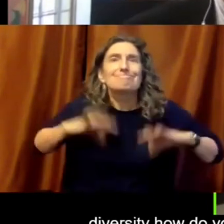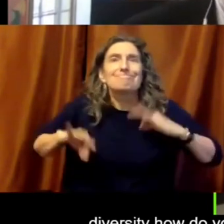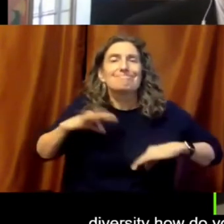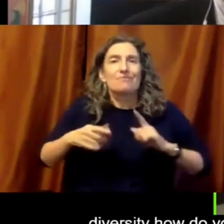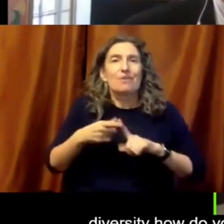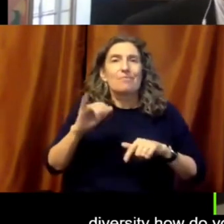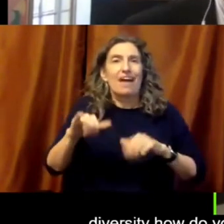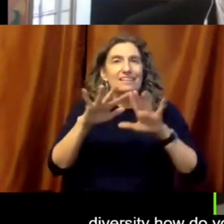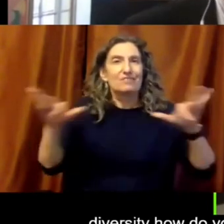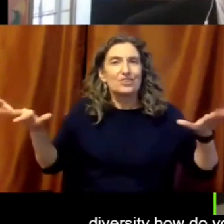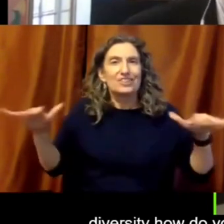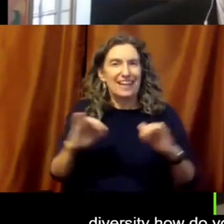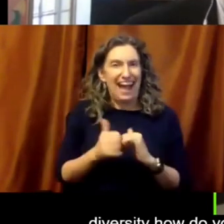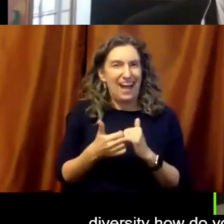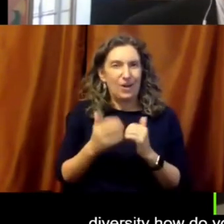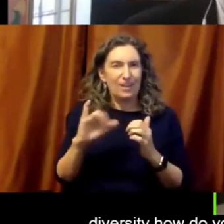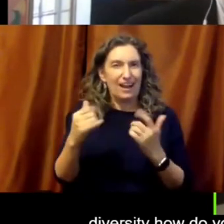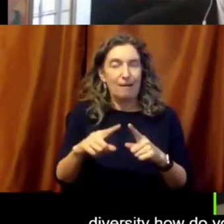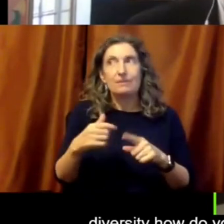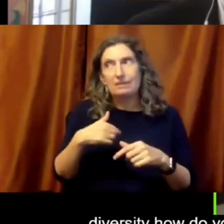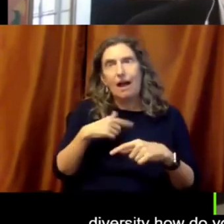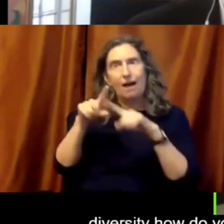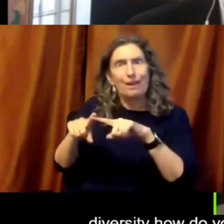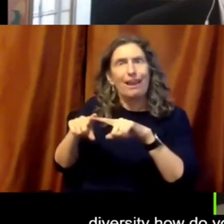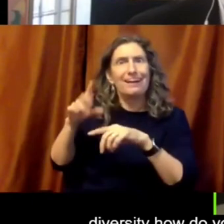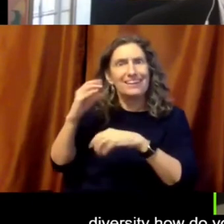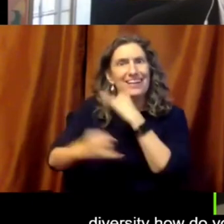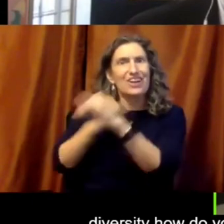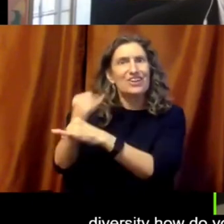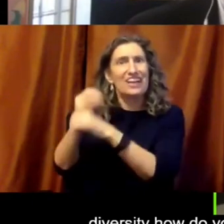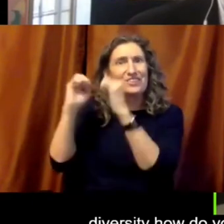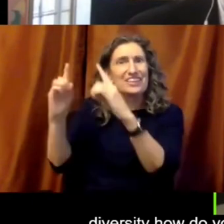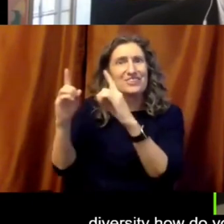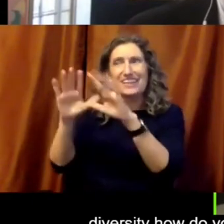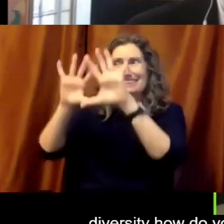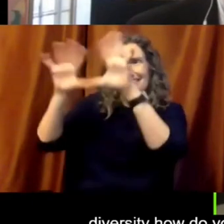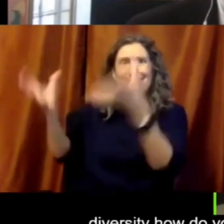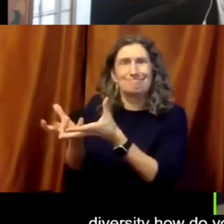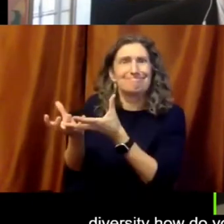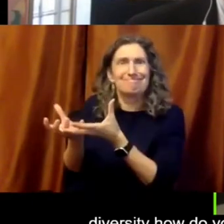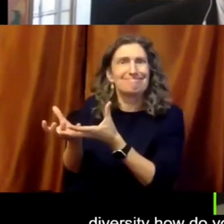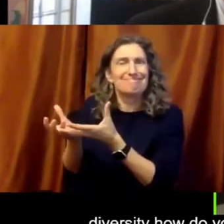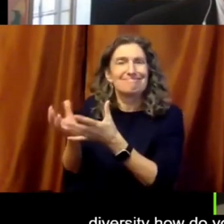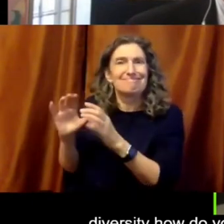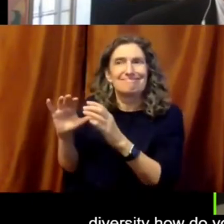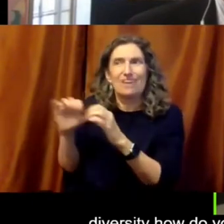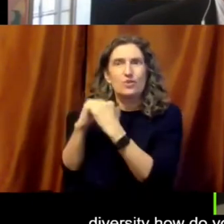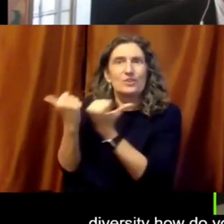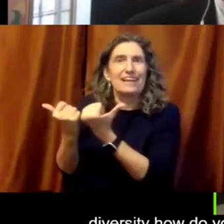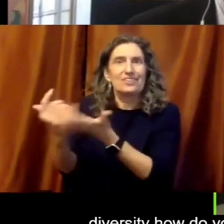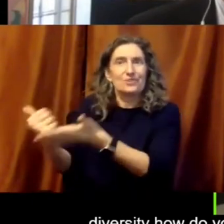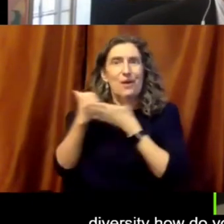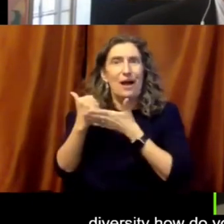your students learn from? And so I rely on global education.